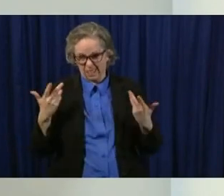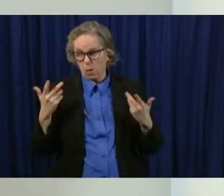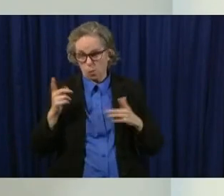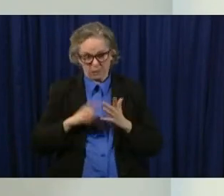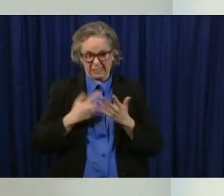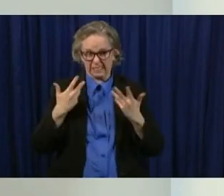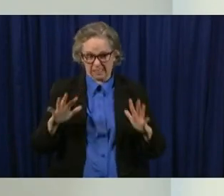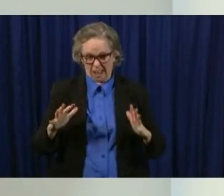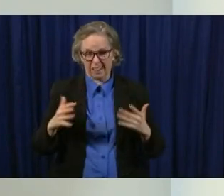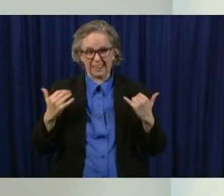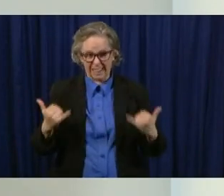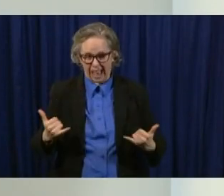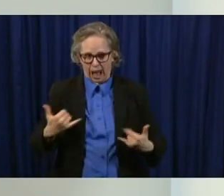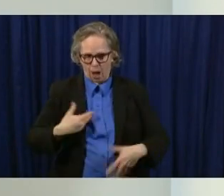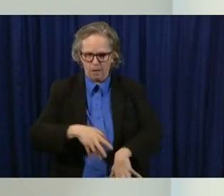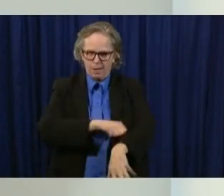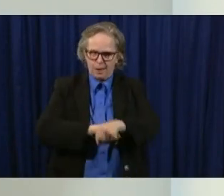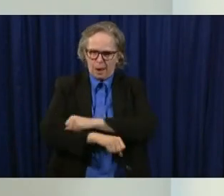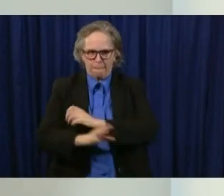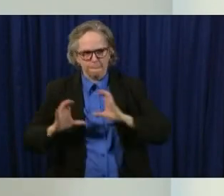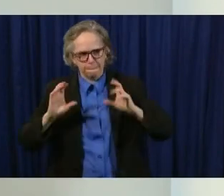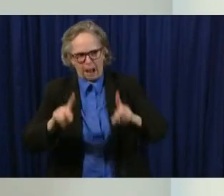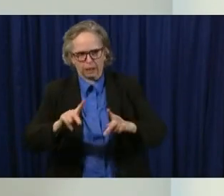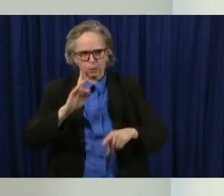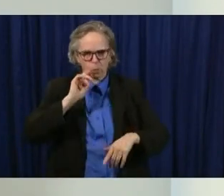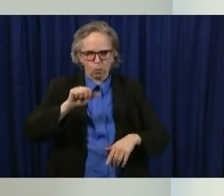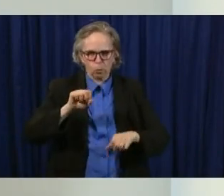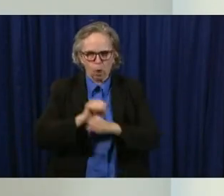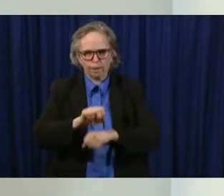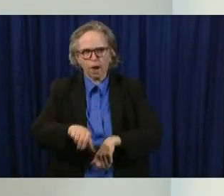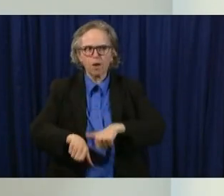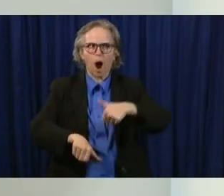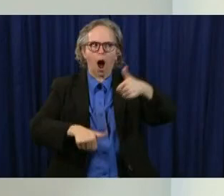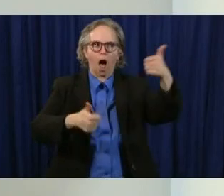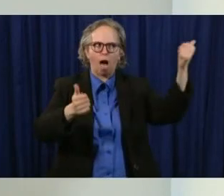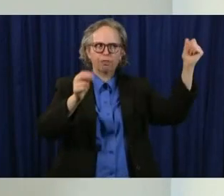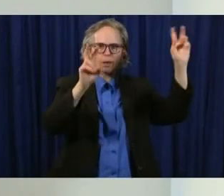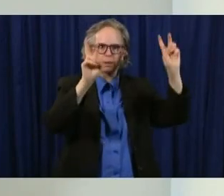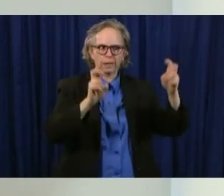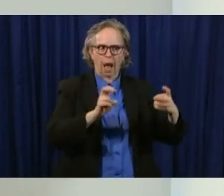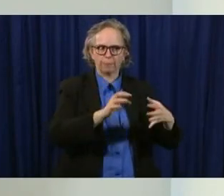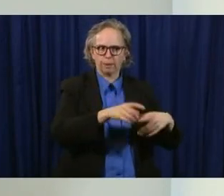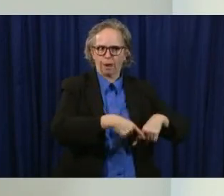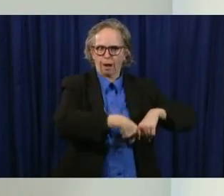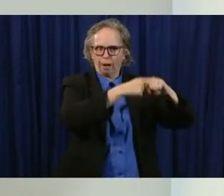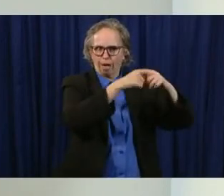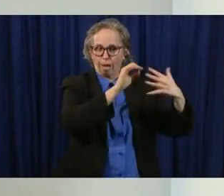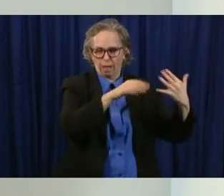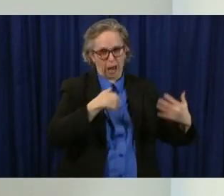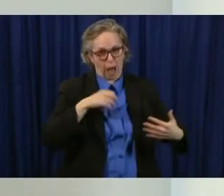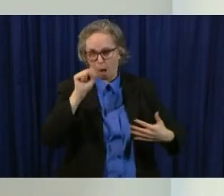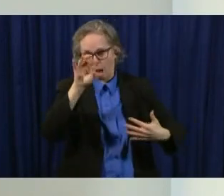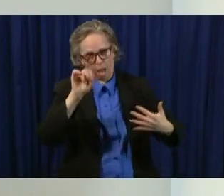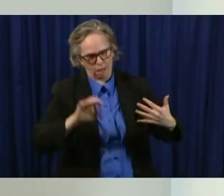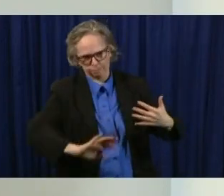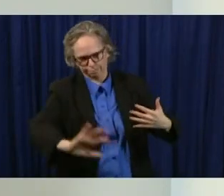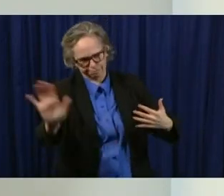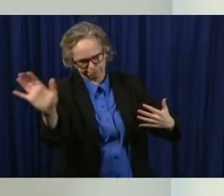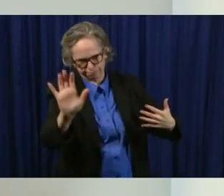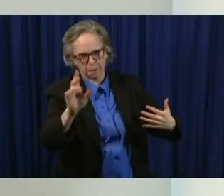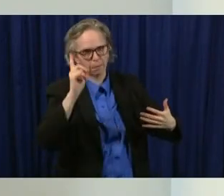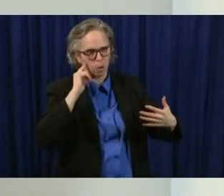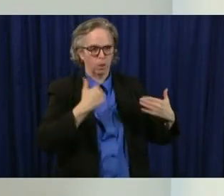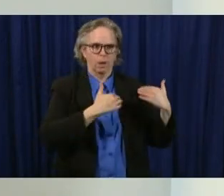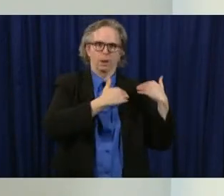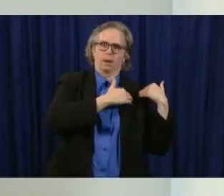back to work at looking at all the other things that have been left unaddressed and i'm not going to go through all those because believe me we hear you we